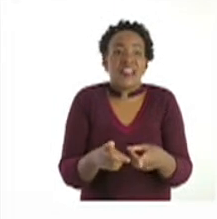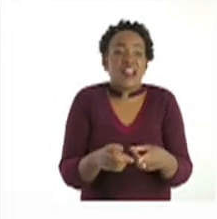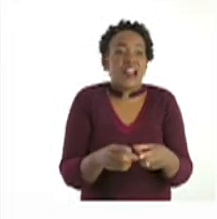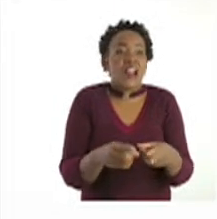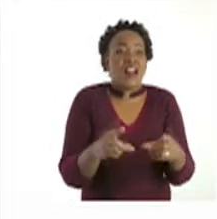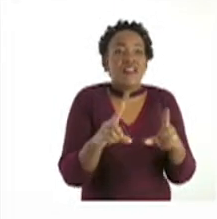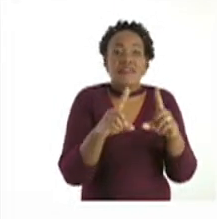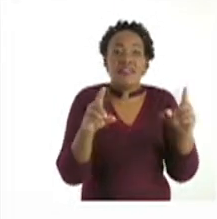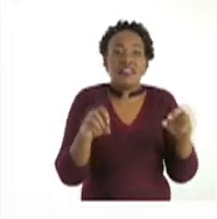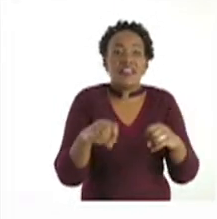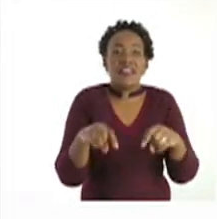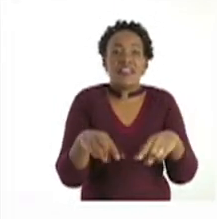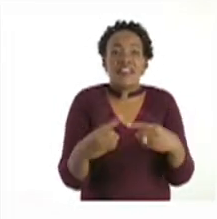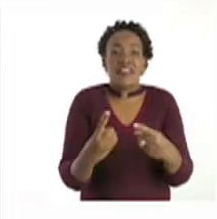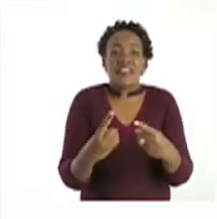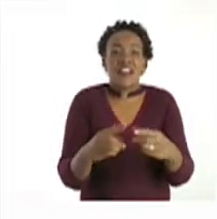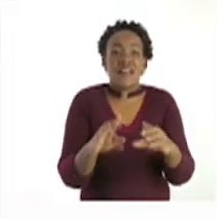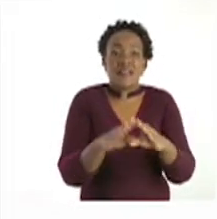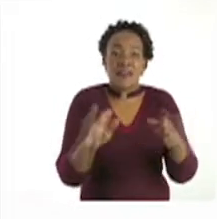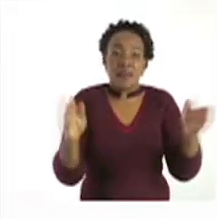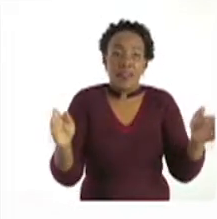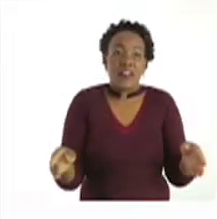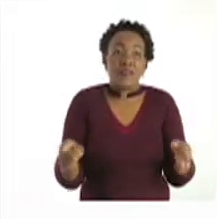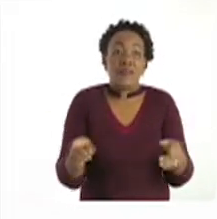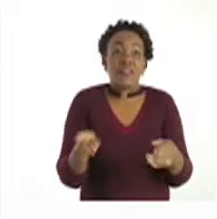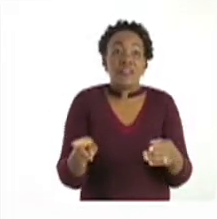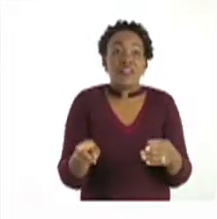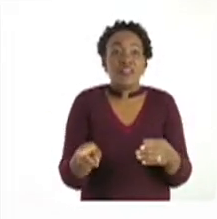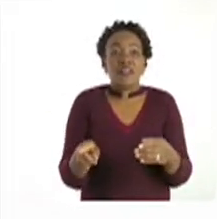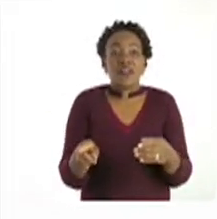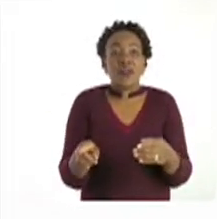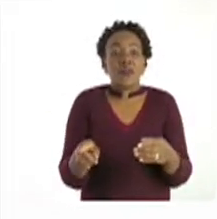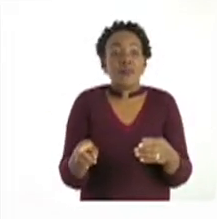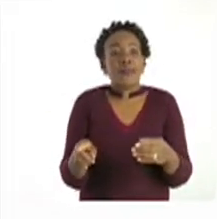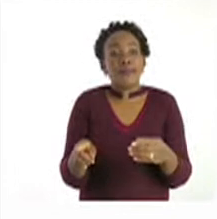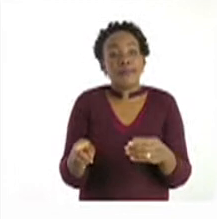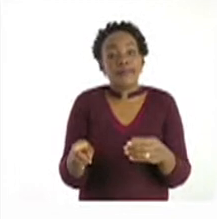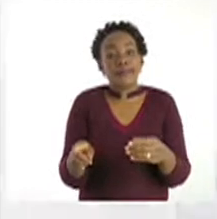from the table, where I am.